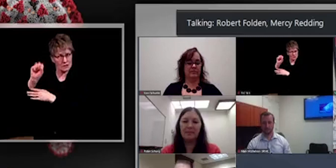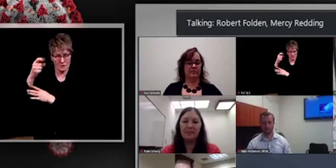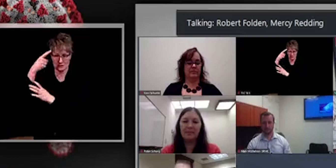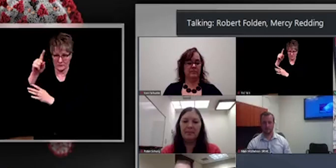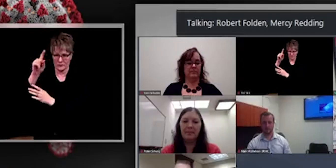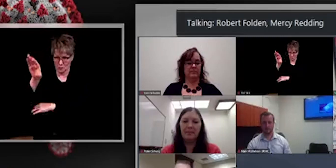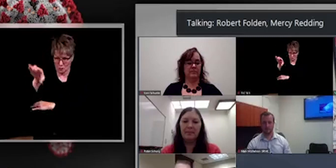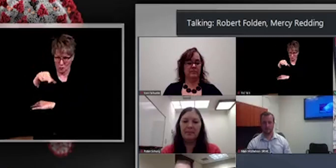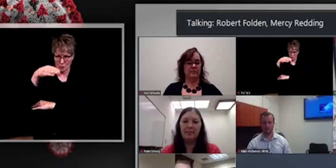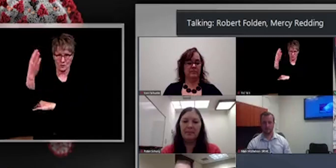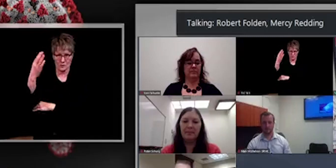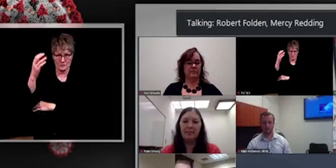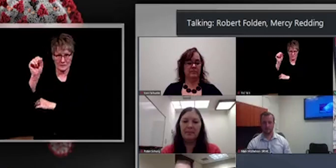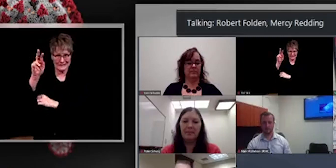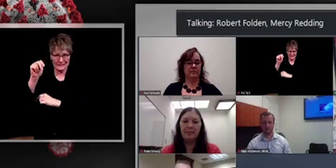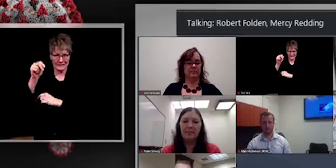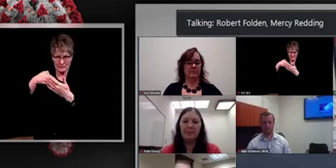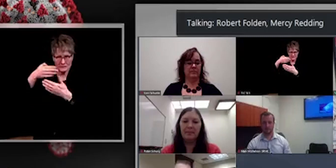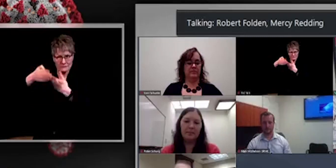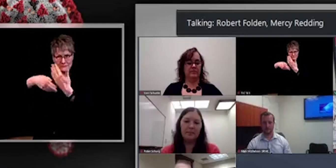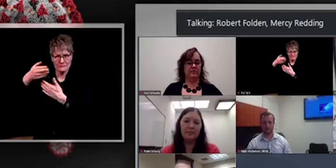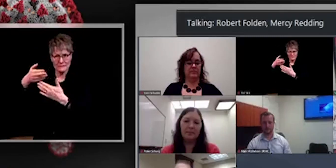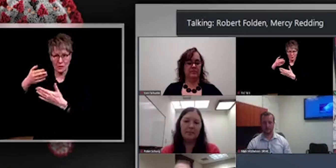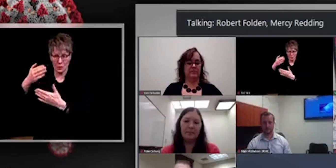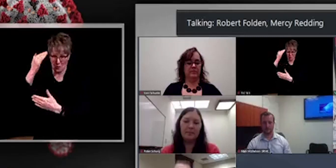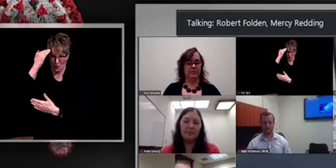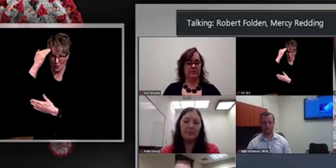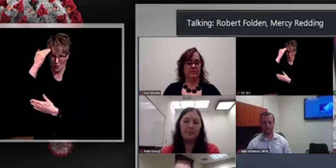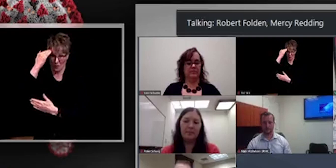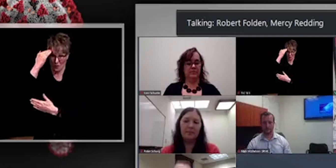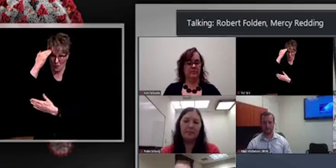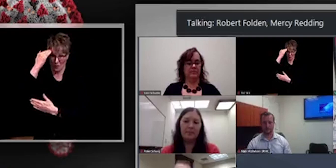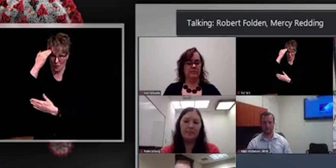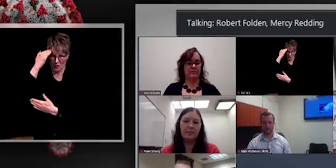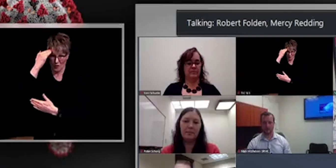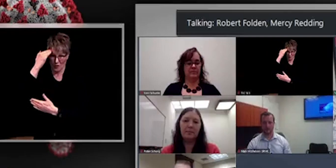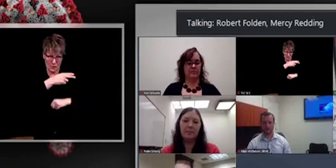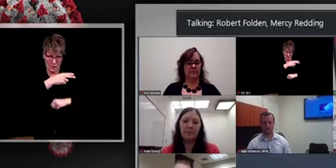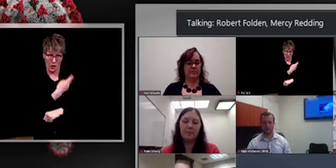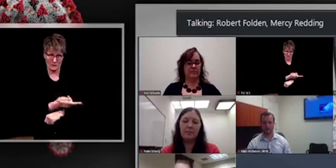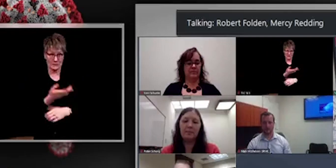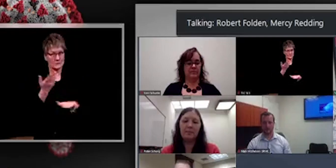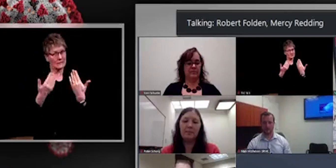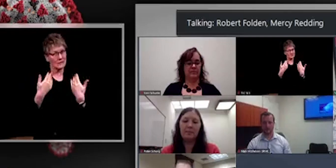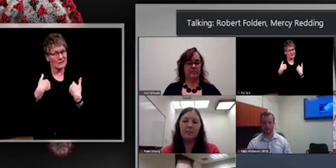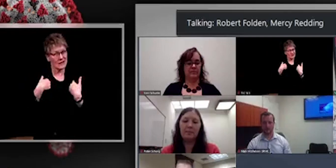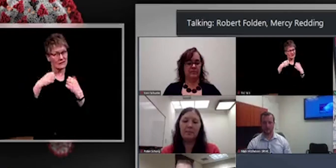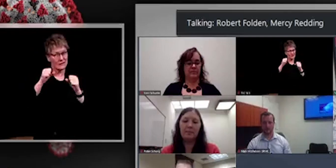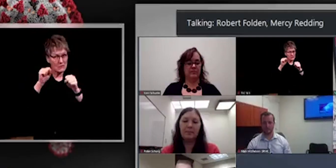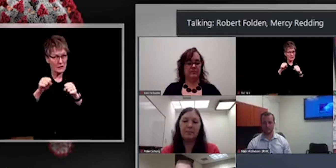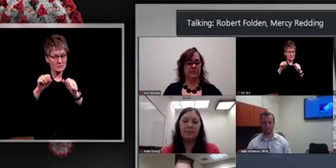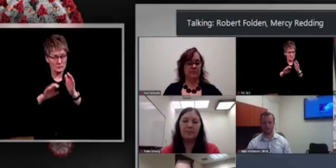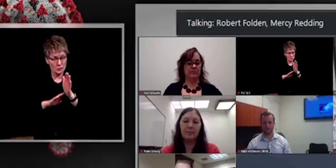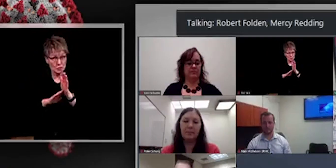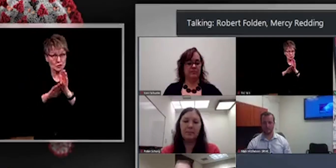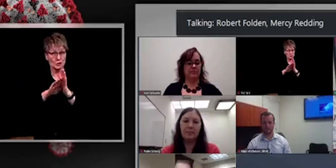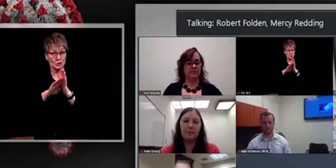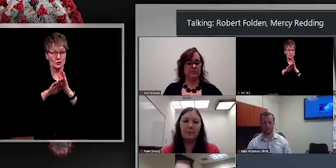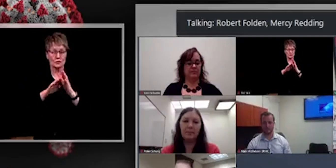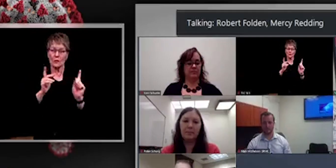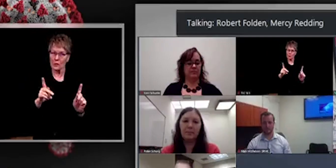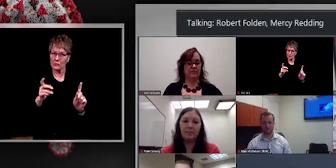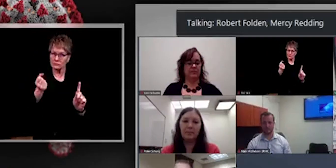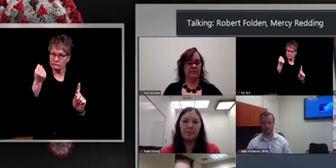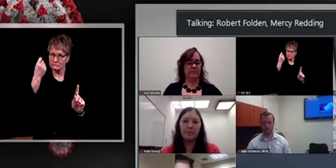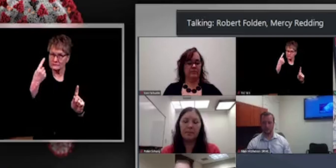inside the hospital, we know that next week could, could be another potential surge. So while we have many good things going our way,